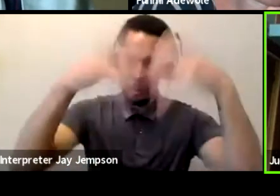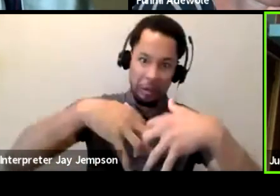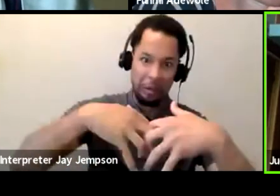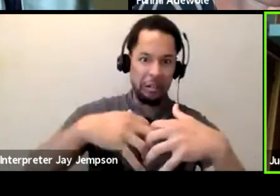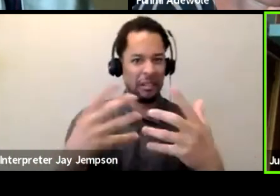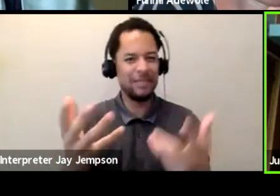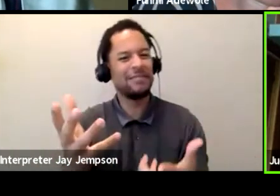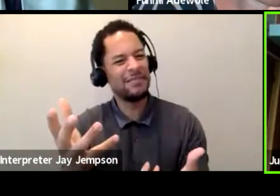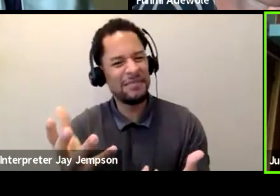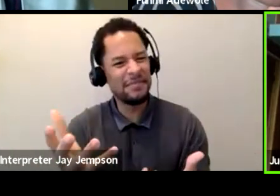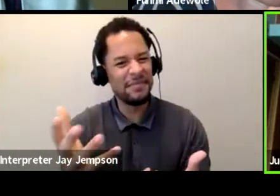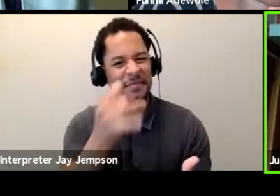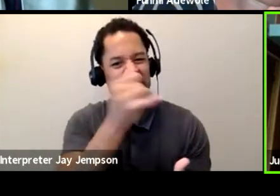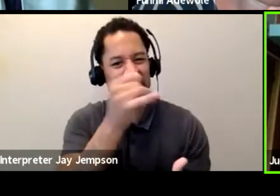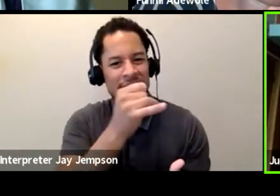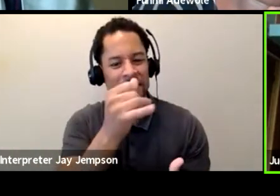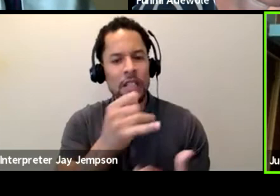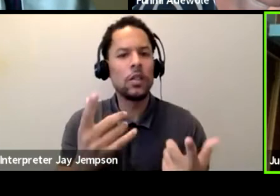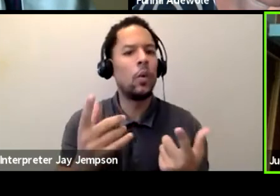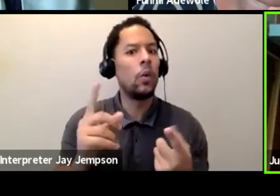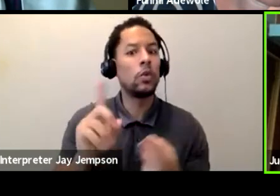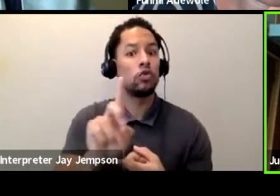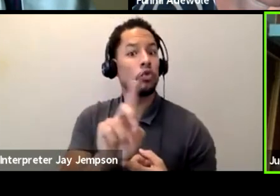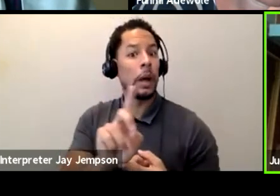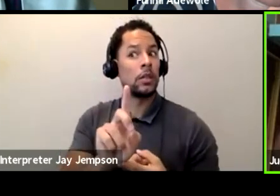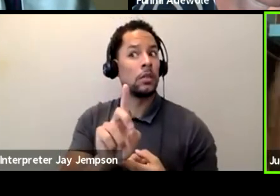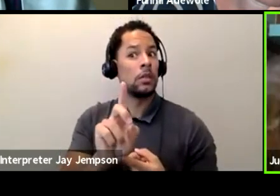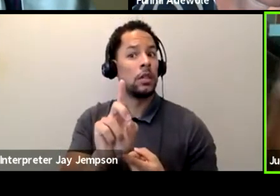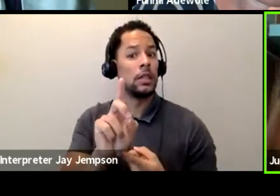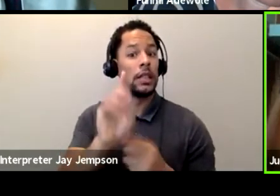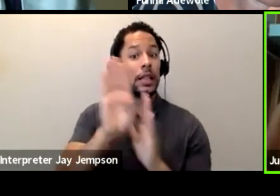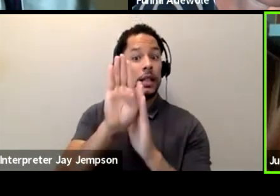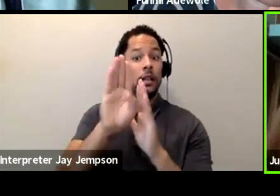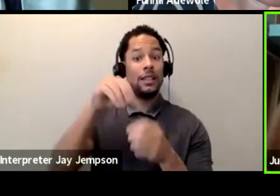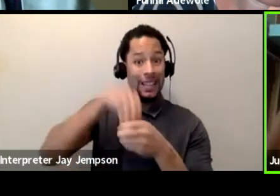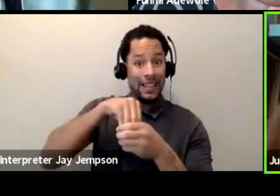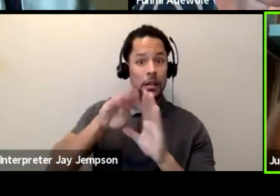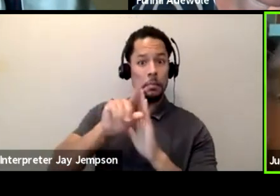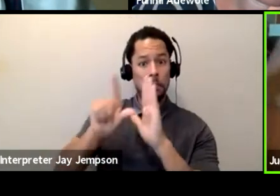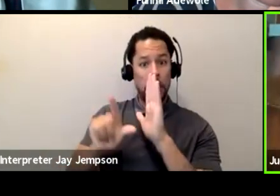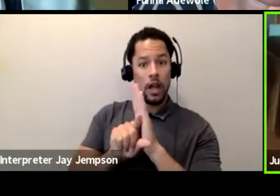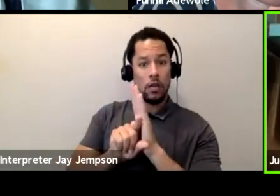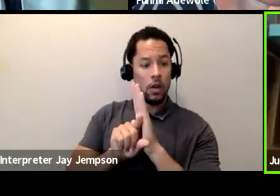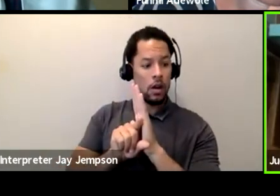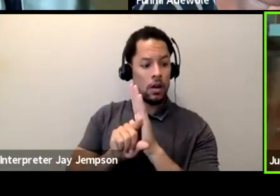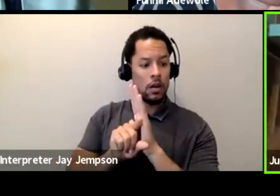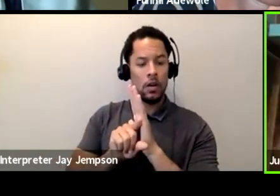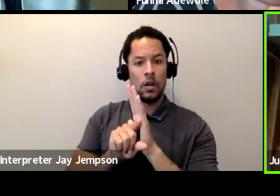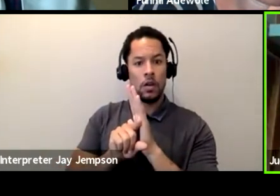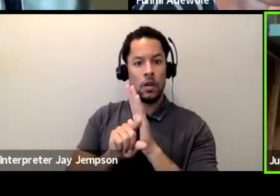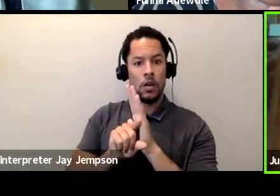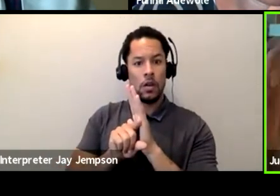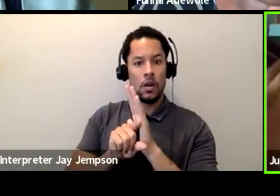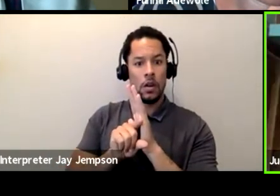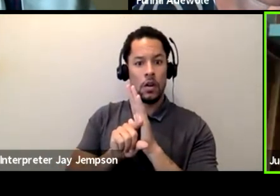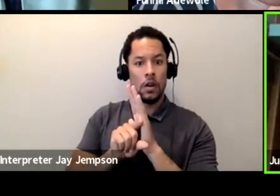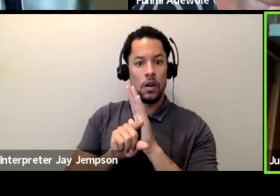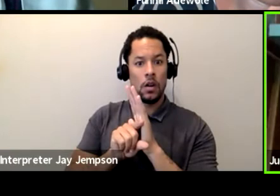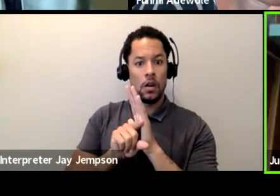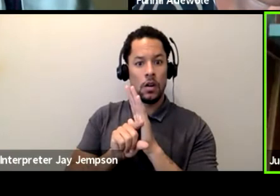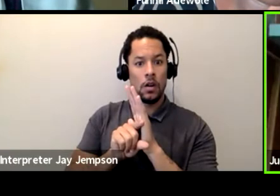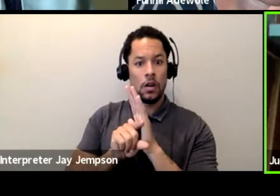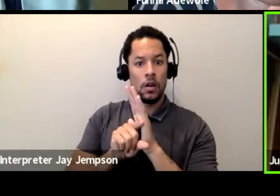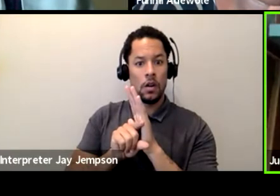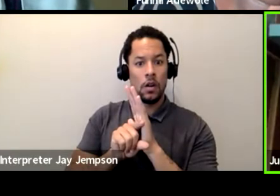question? Do I put it in the background so that it is not what they see, it is not what they hear, but